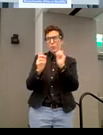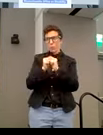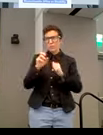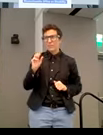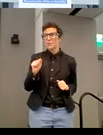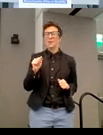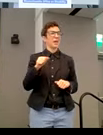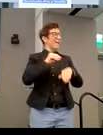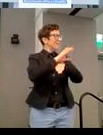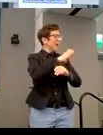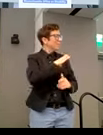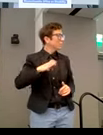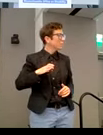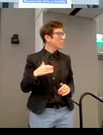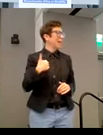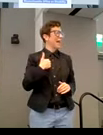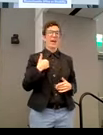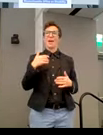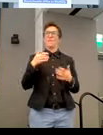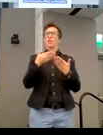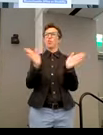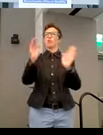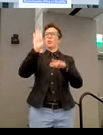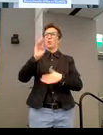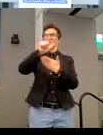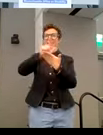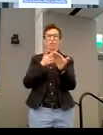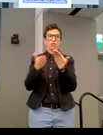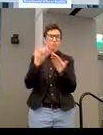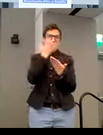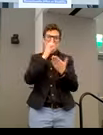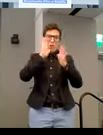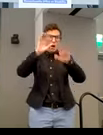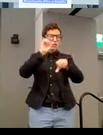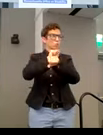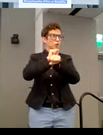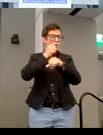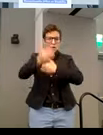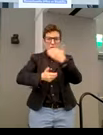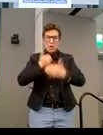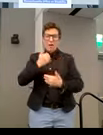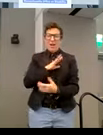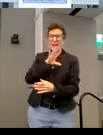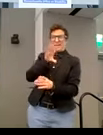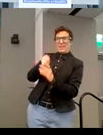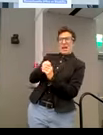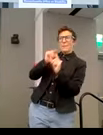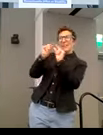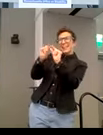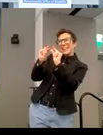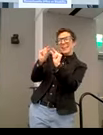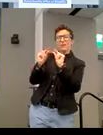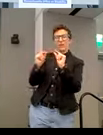with the advisory committee and greater Boston legal services is doing great work on the procurement. I helped a little bit on the back end and could